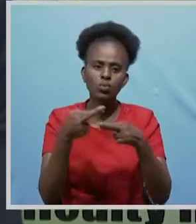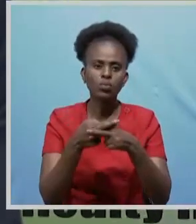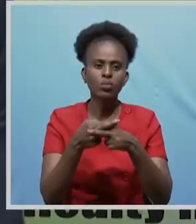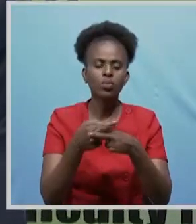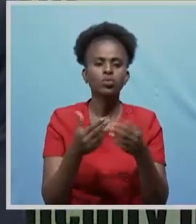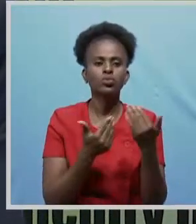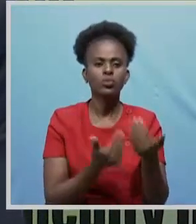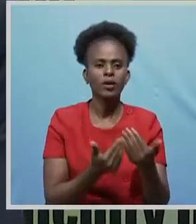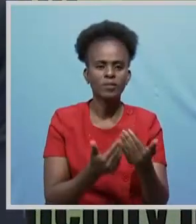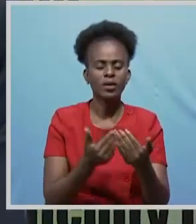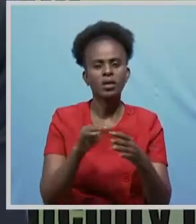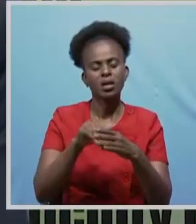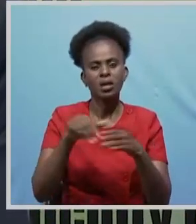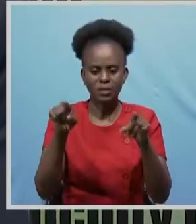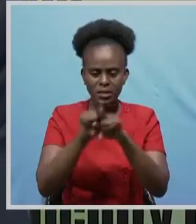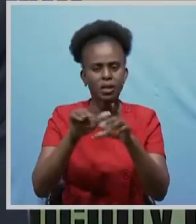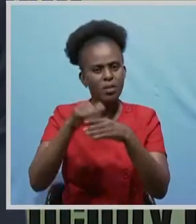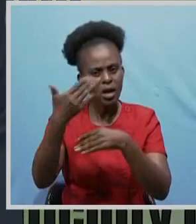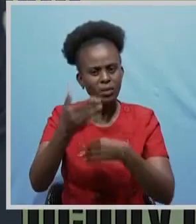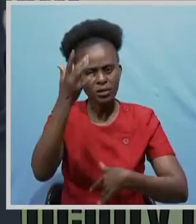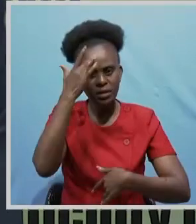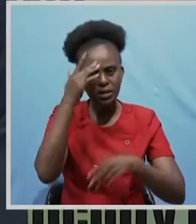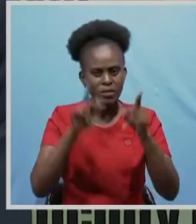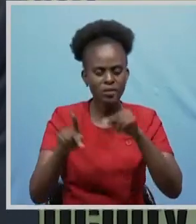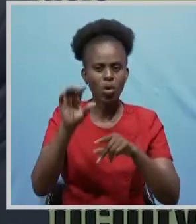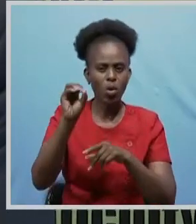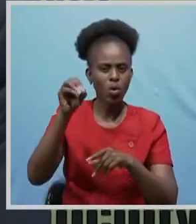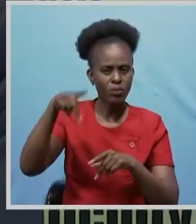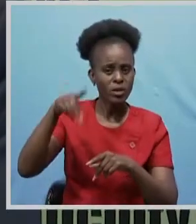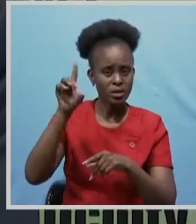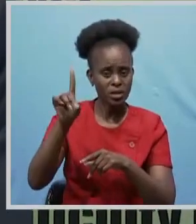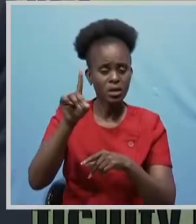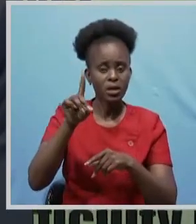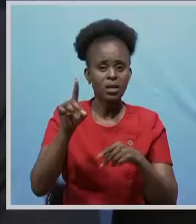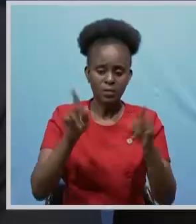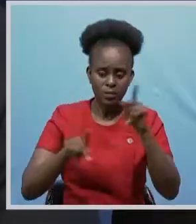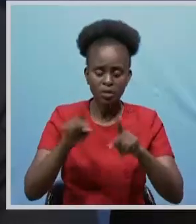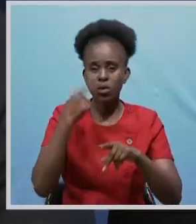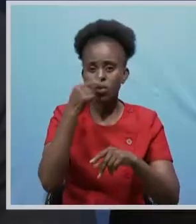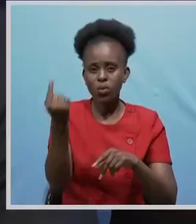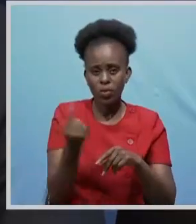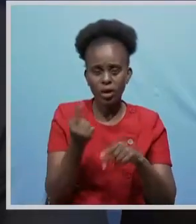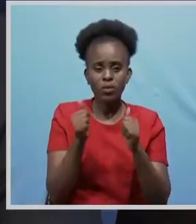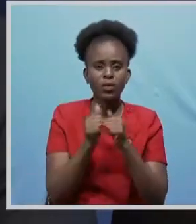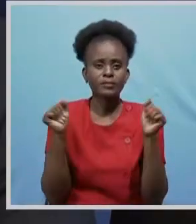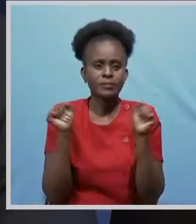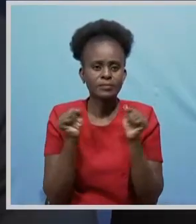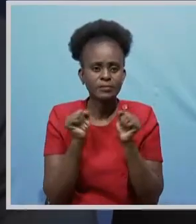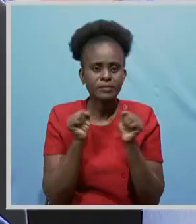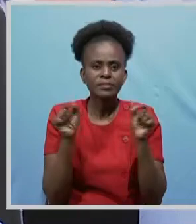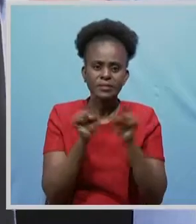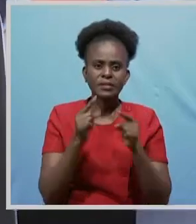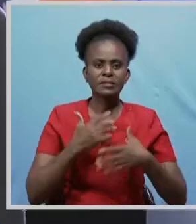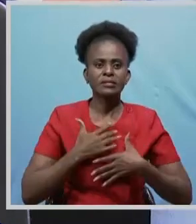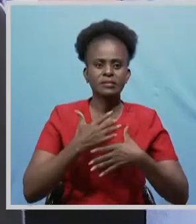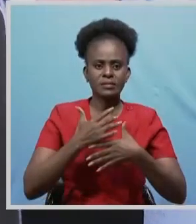and in the outpatient departments, patients who present with a fever or with respiratory symptoms